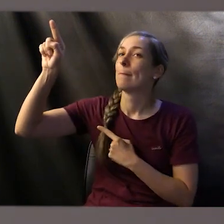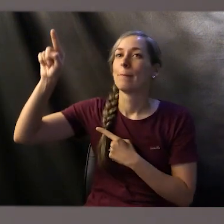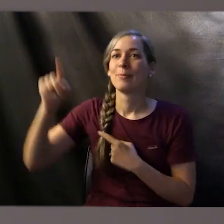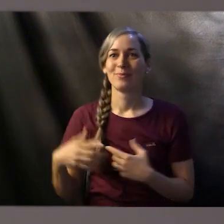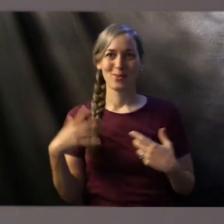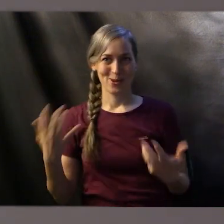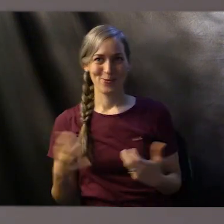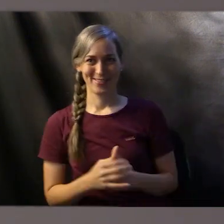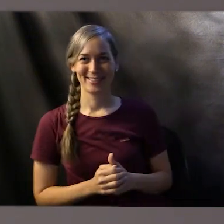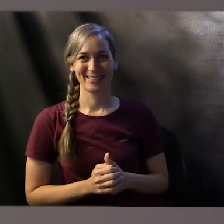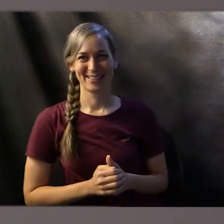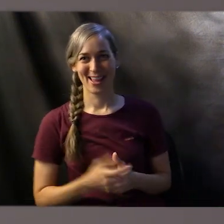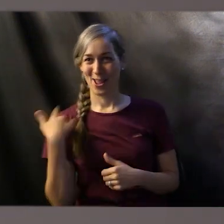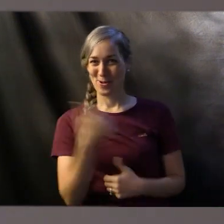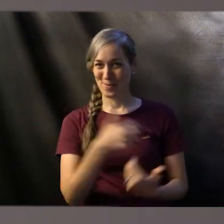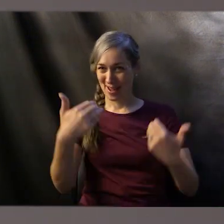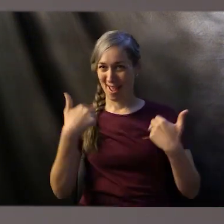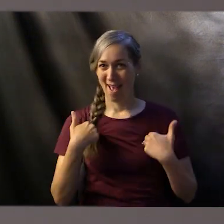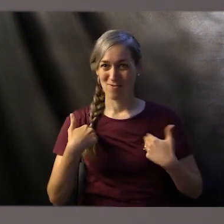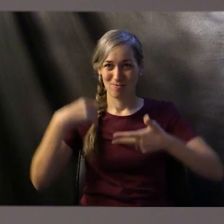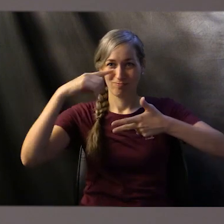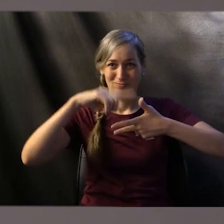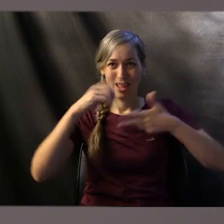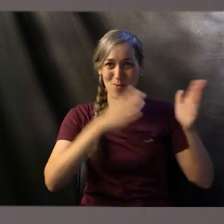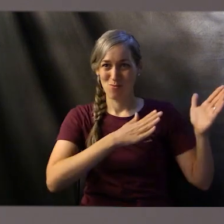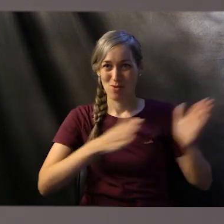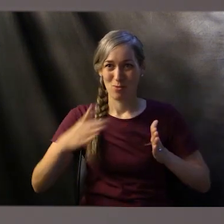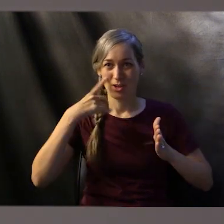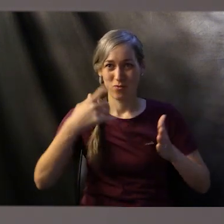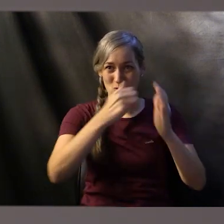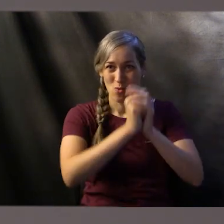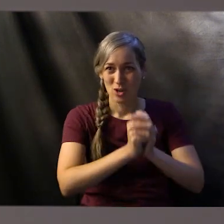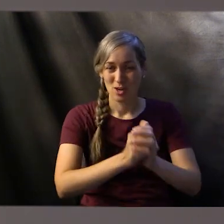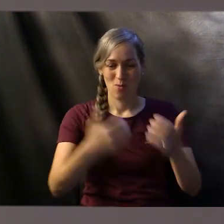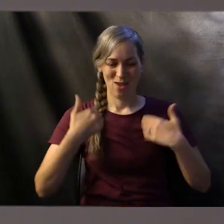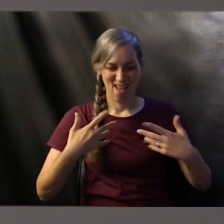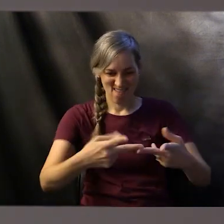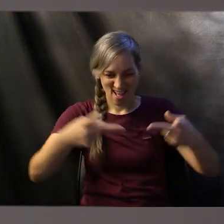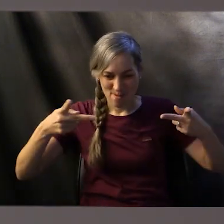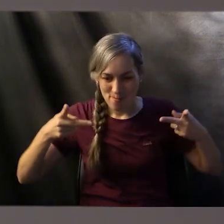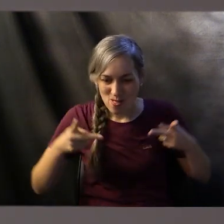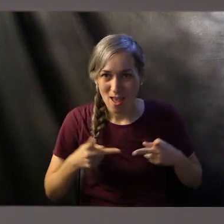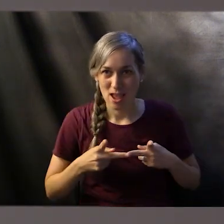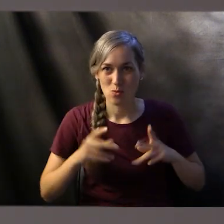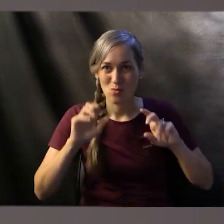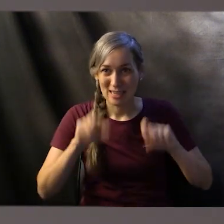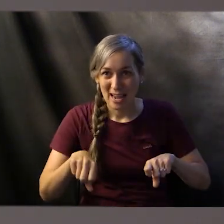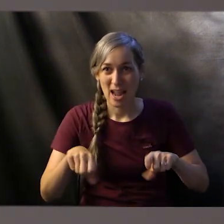So then, we have a preparation for worship. We have a place where we can do